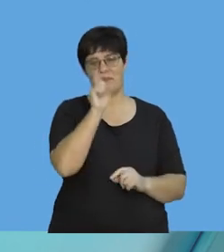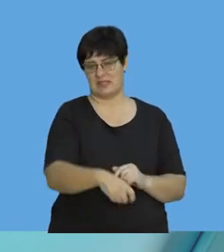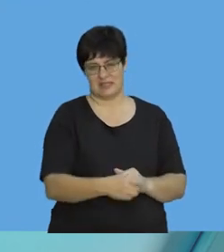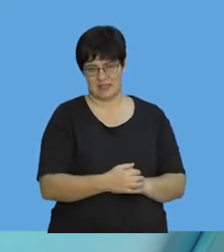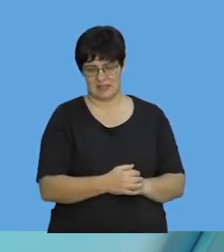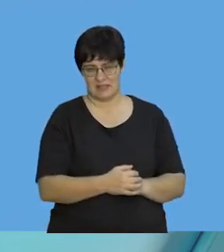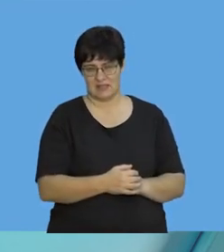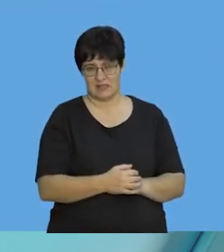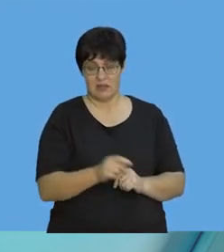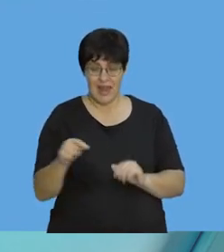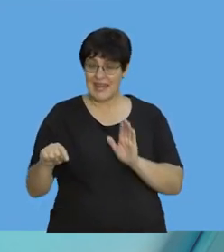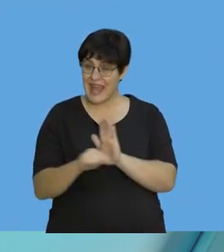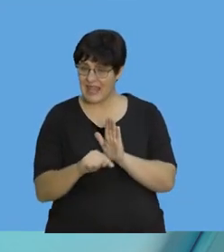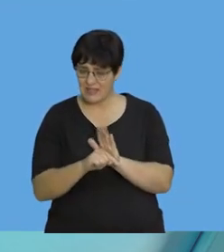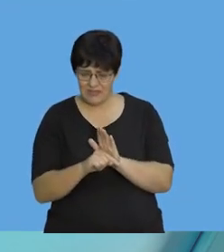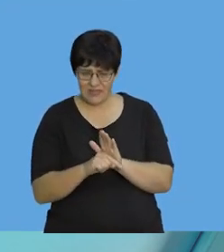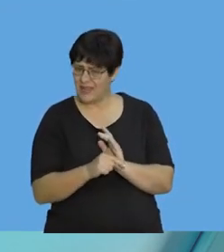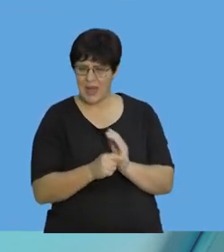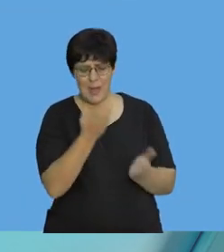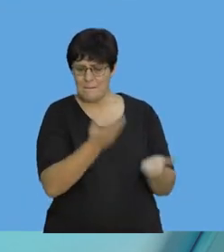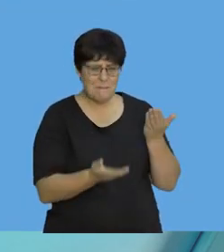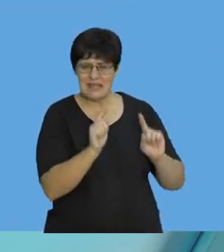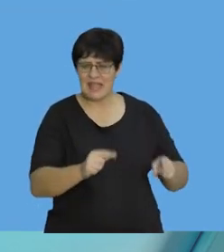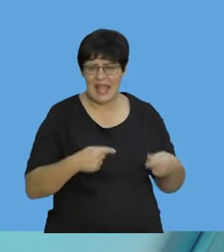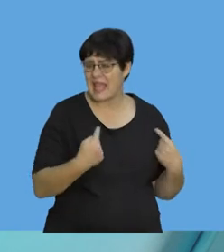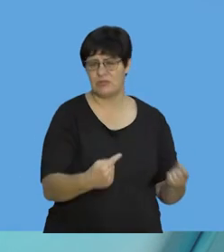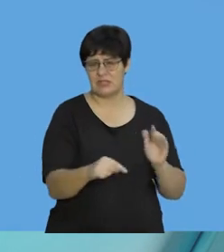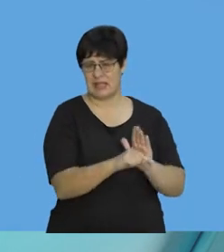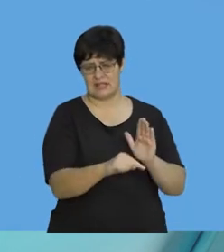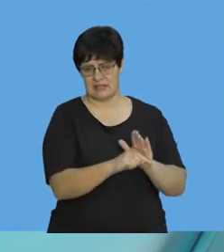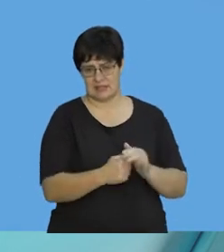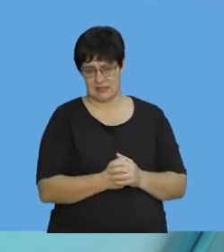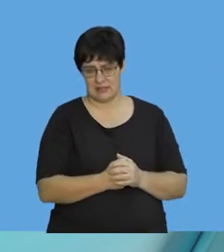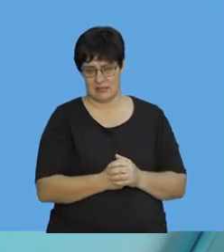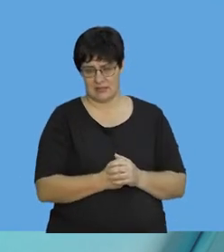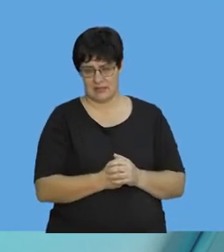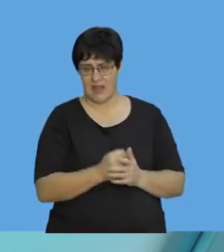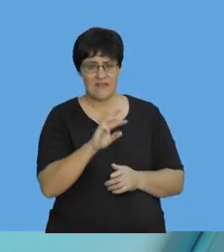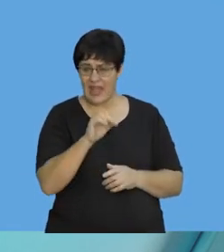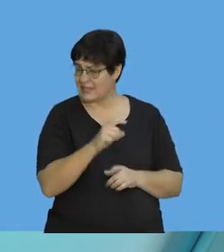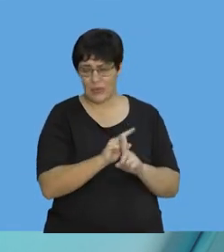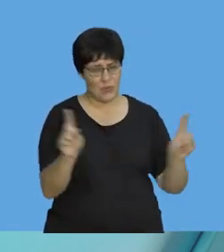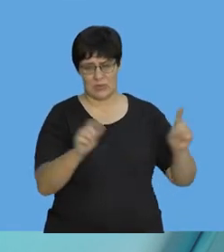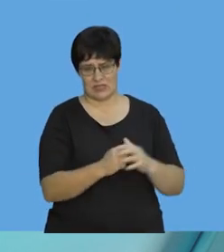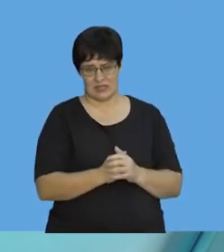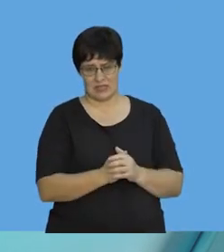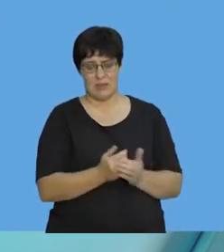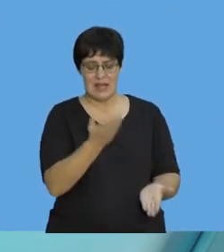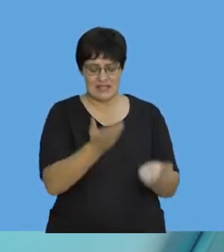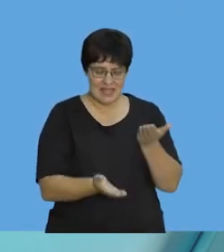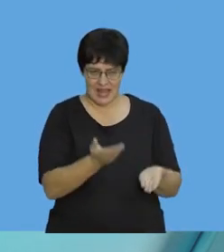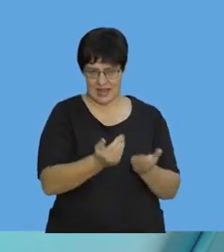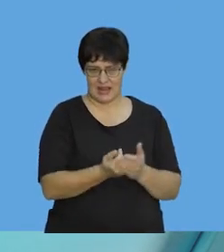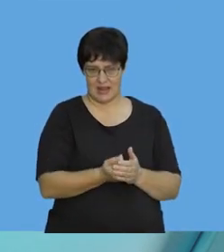If you do this and you end up with a negative answer, you've made a mistake. Mass is not a vector. Mass is a